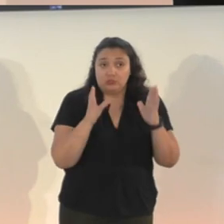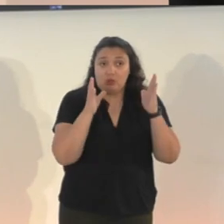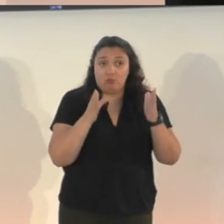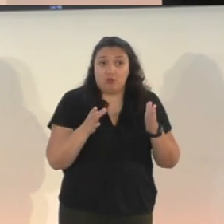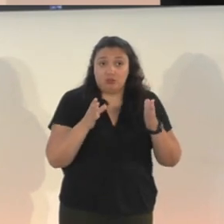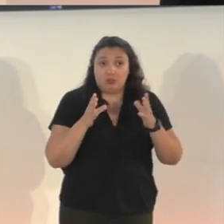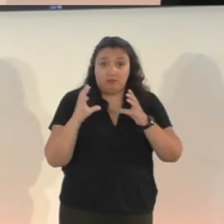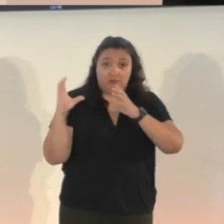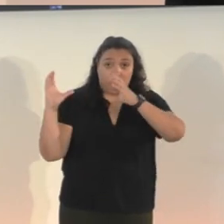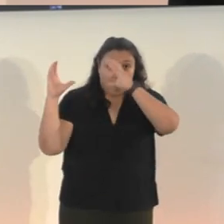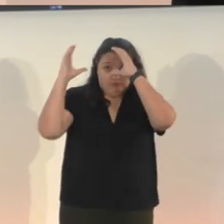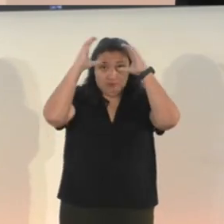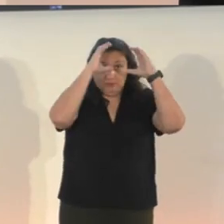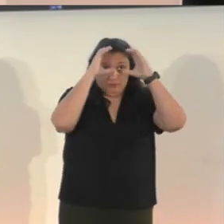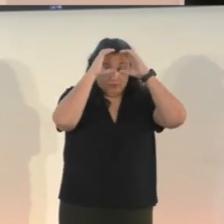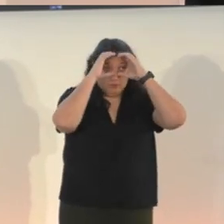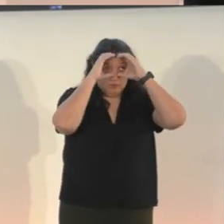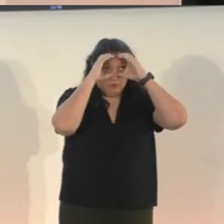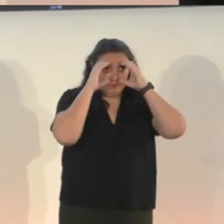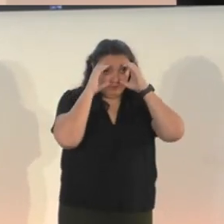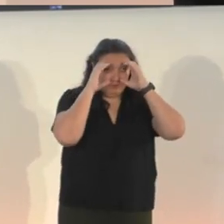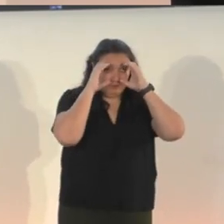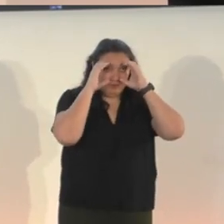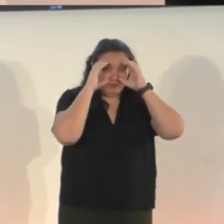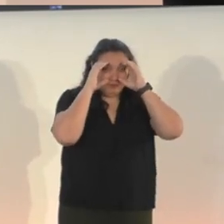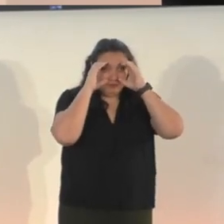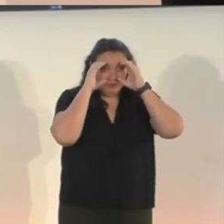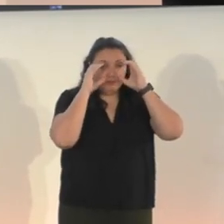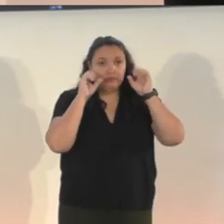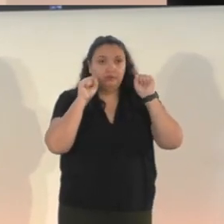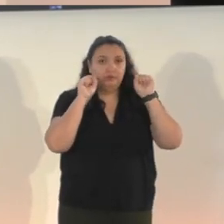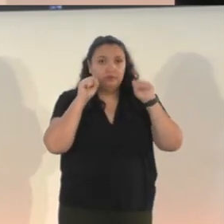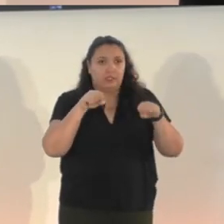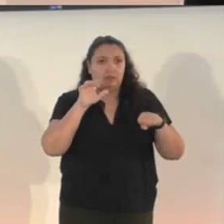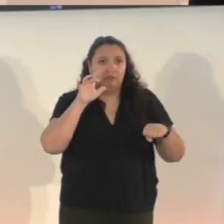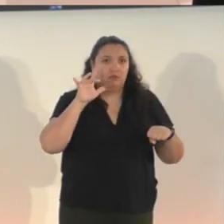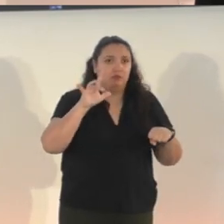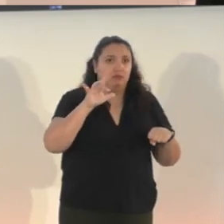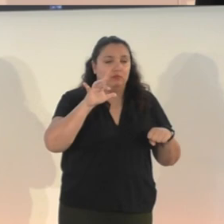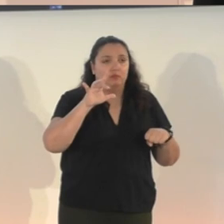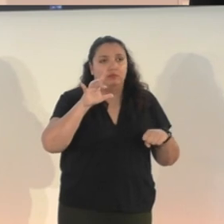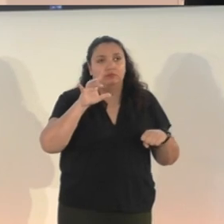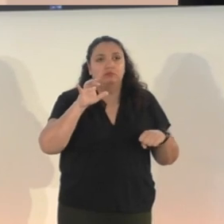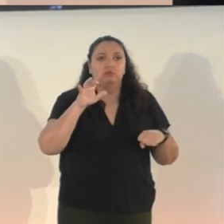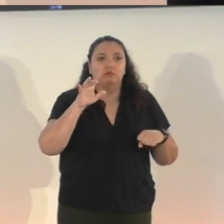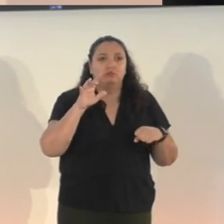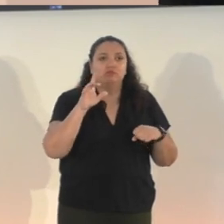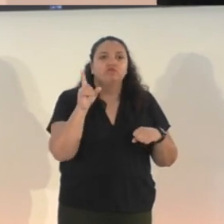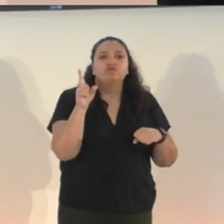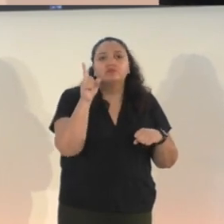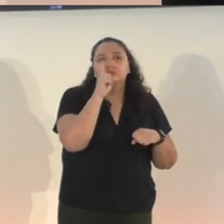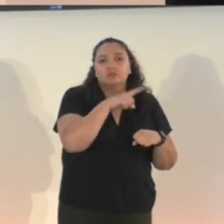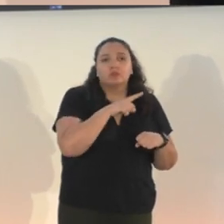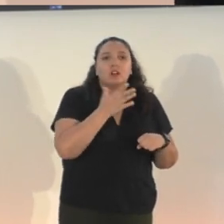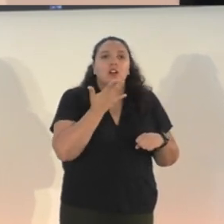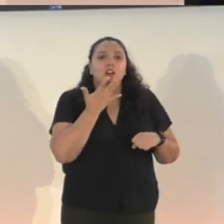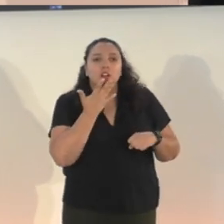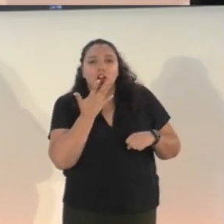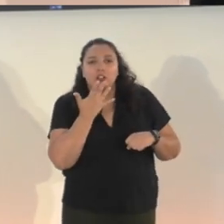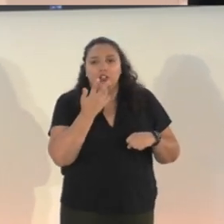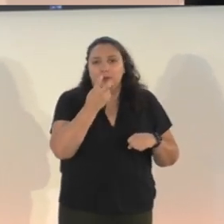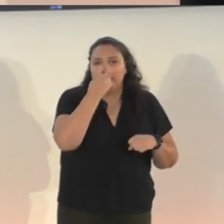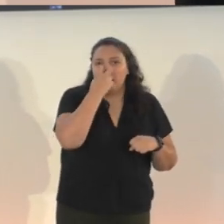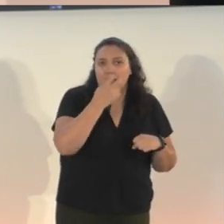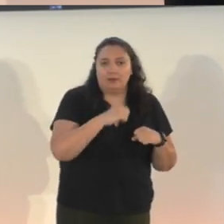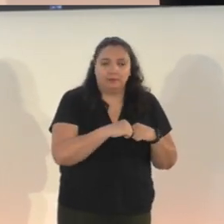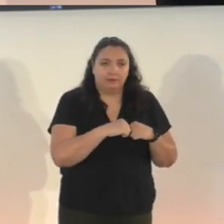the headset turn on these modes, uh, that would simulate color blindness, uh, blurred vision and